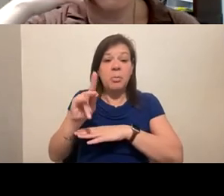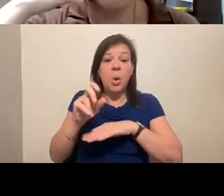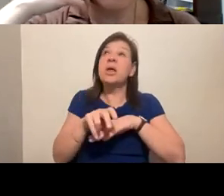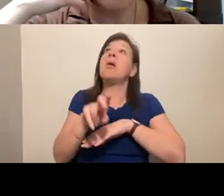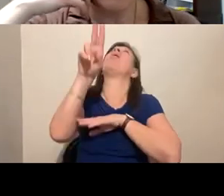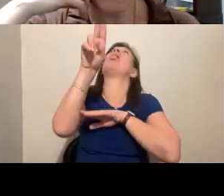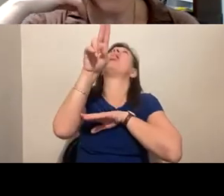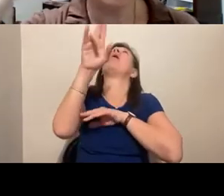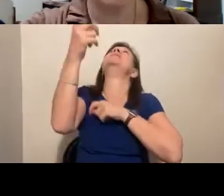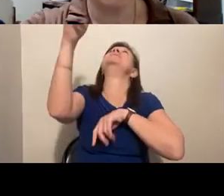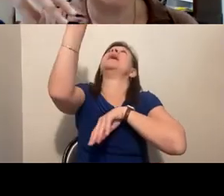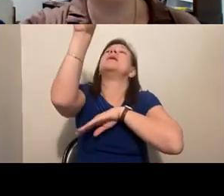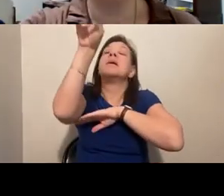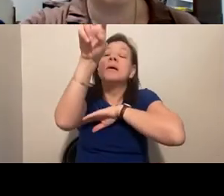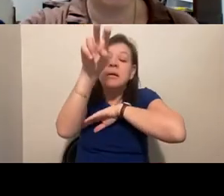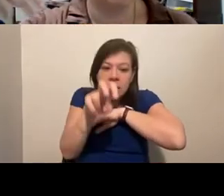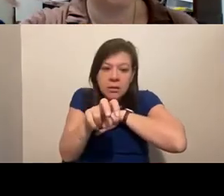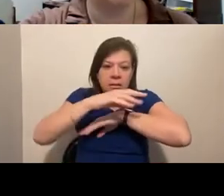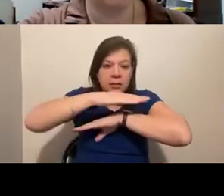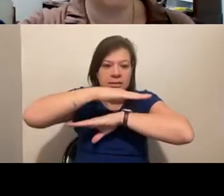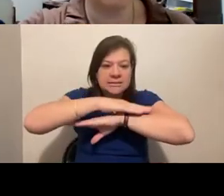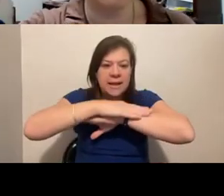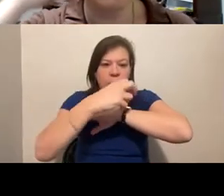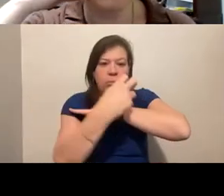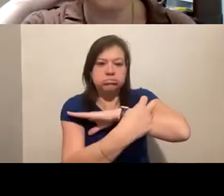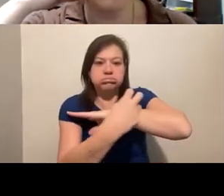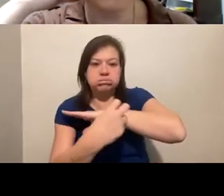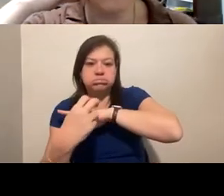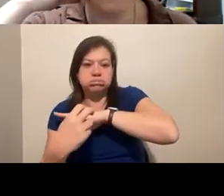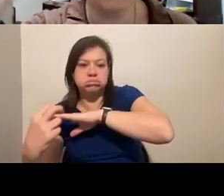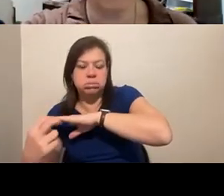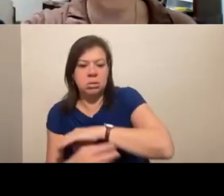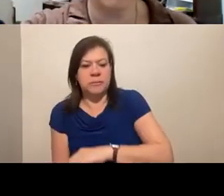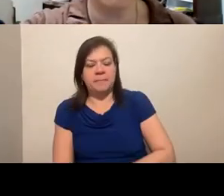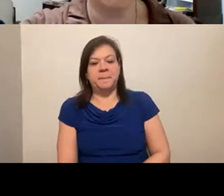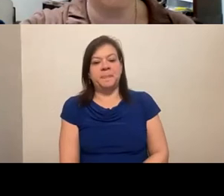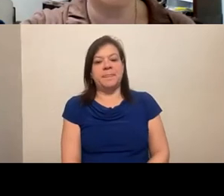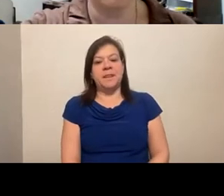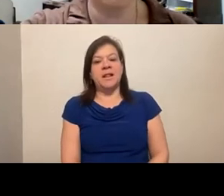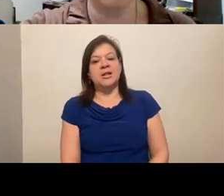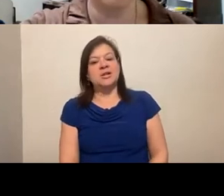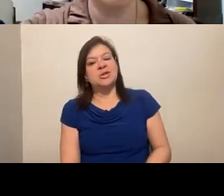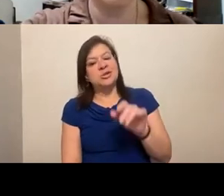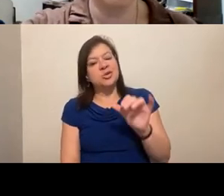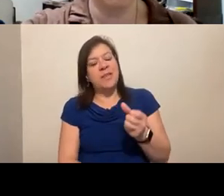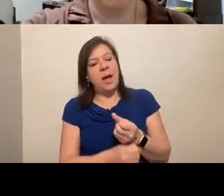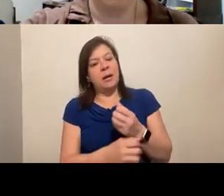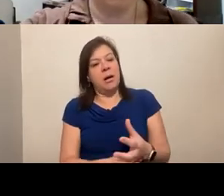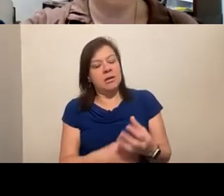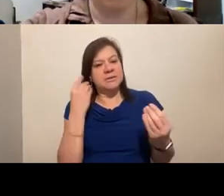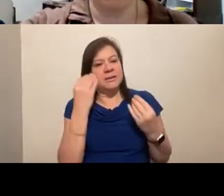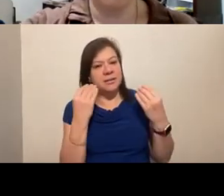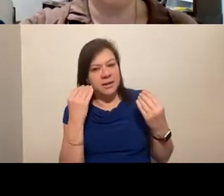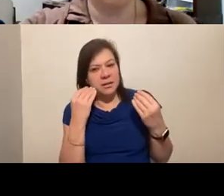And so then that kind of got me thinking and got me in conversations, which led to the